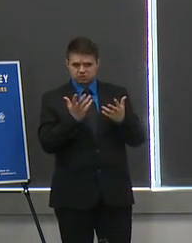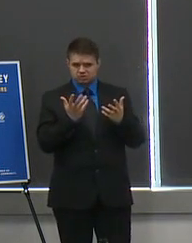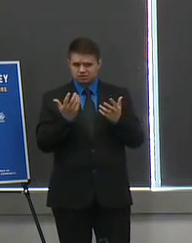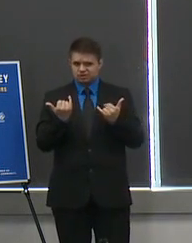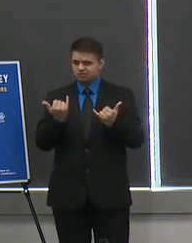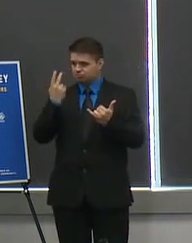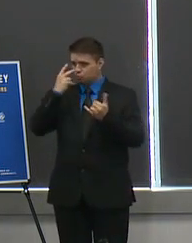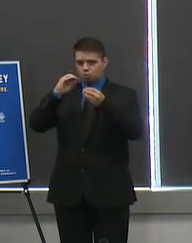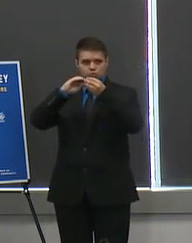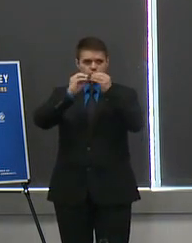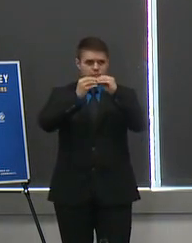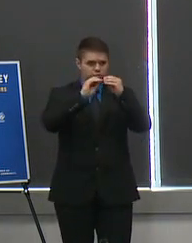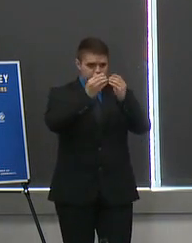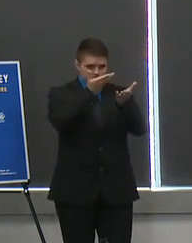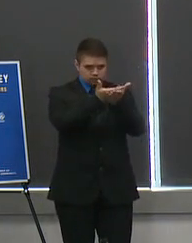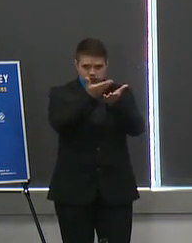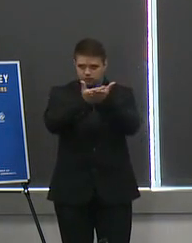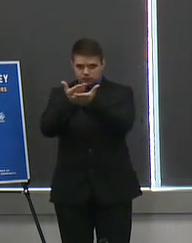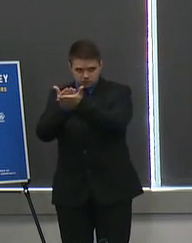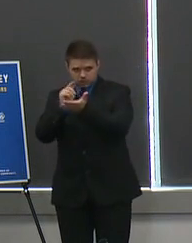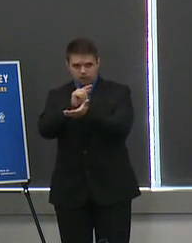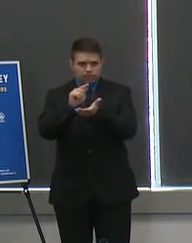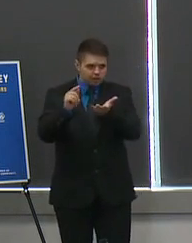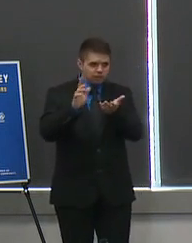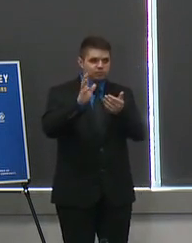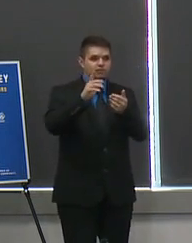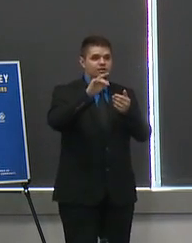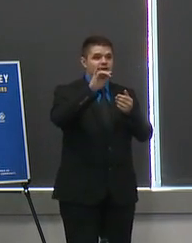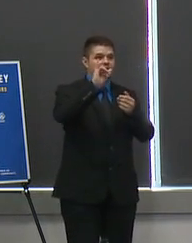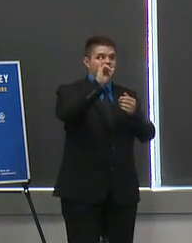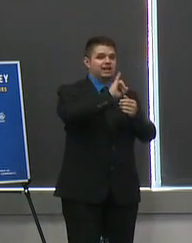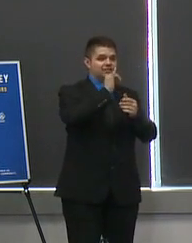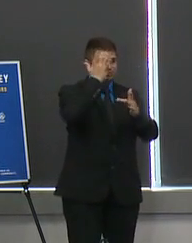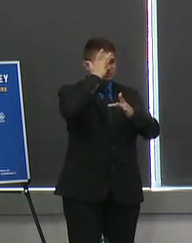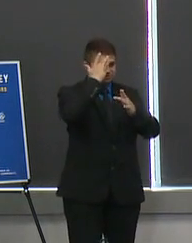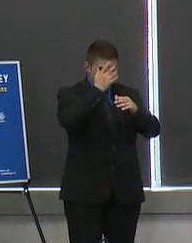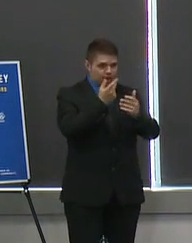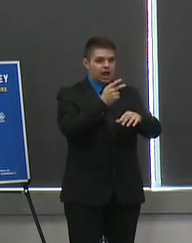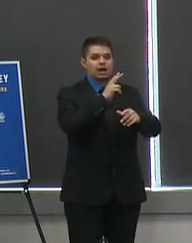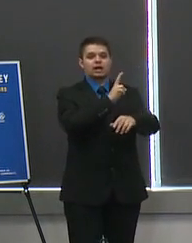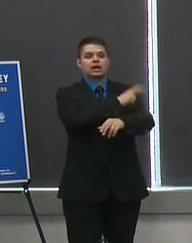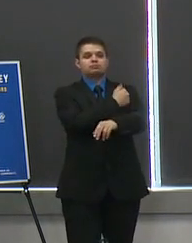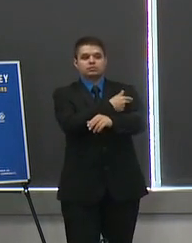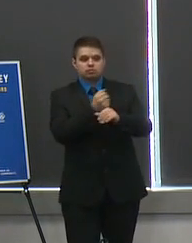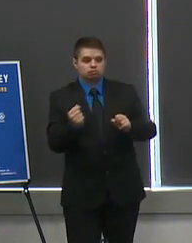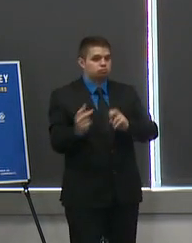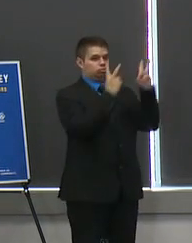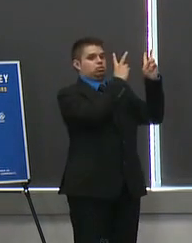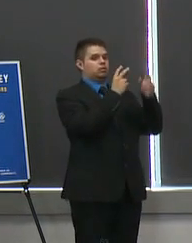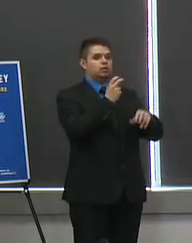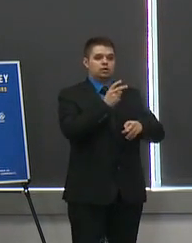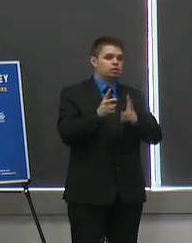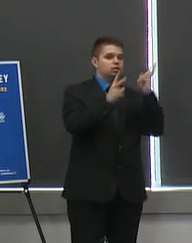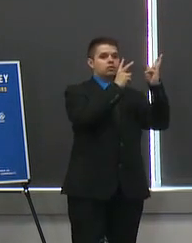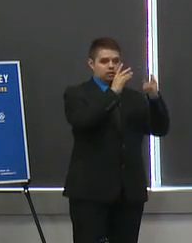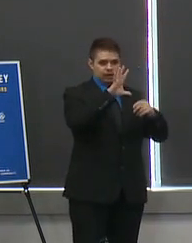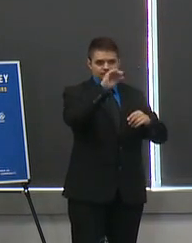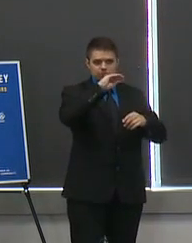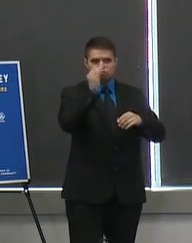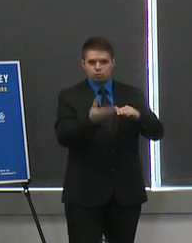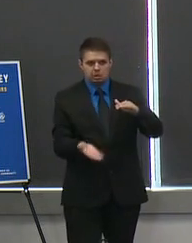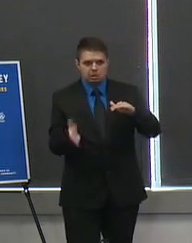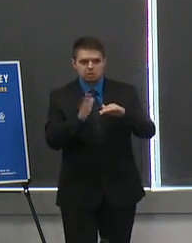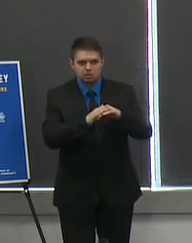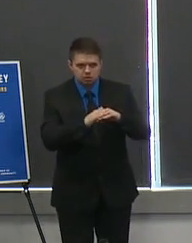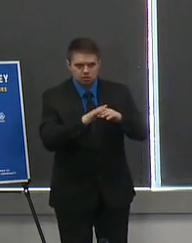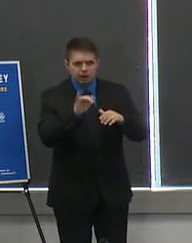hospitalizations could jump uh particularly at the 50 percent level that if in two months we'll